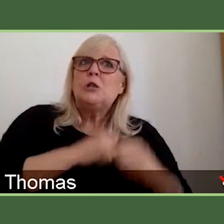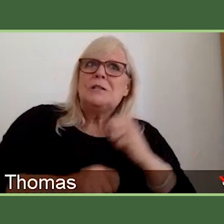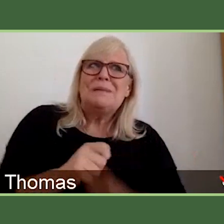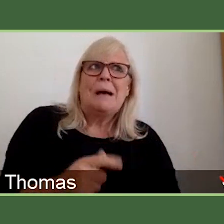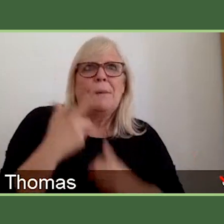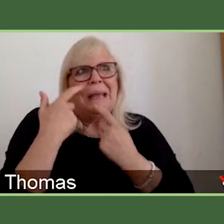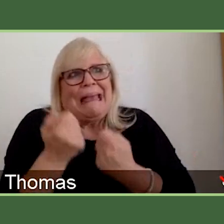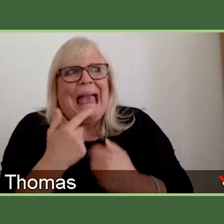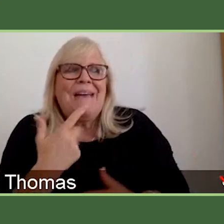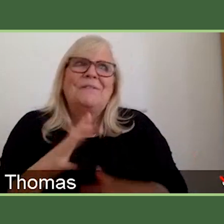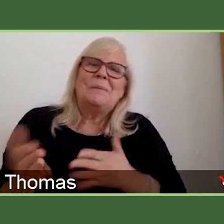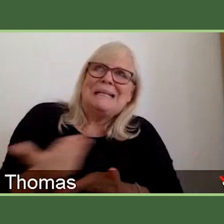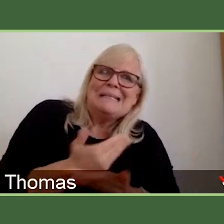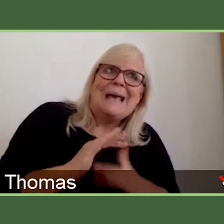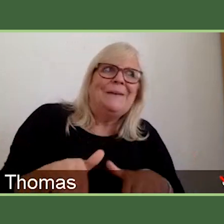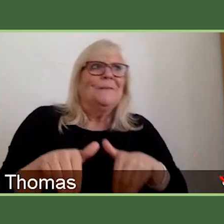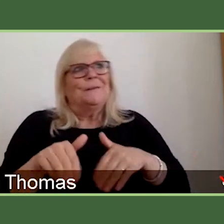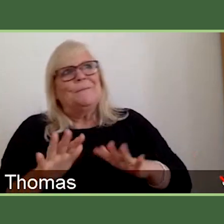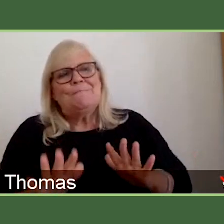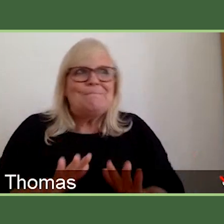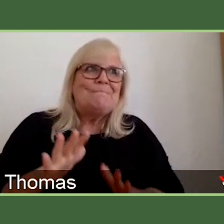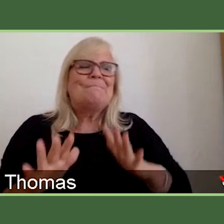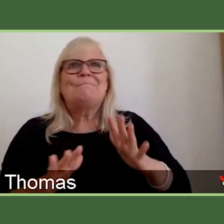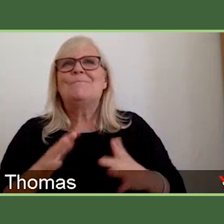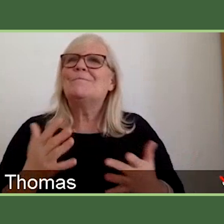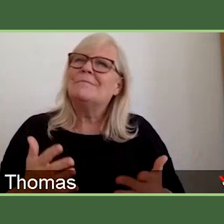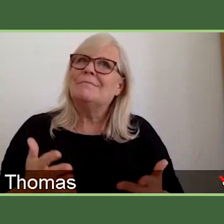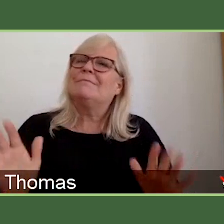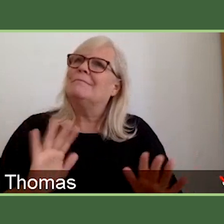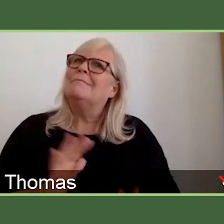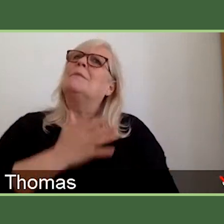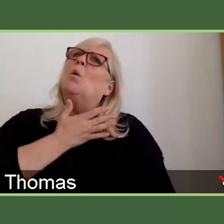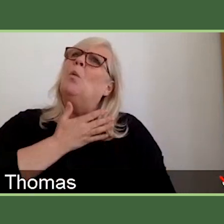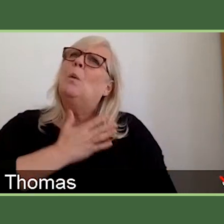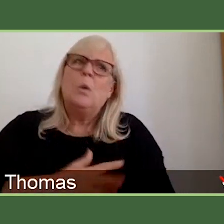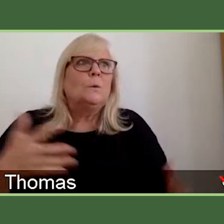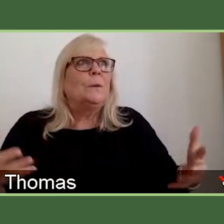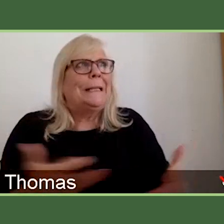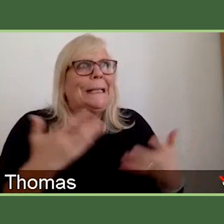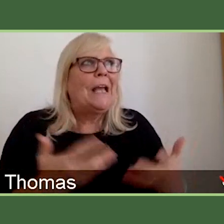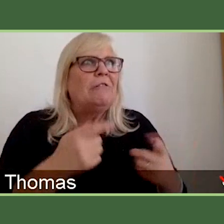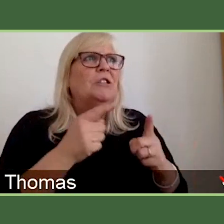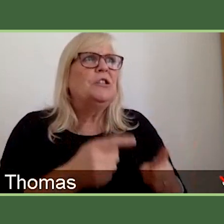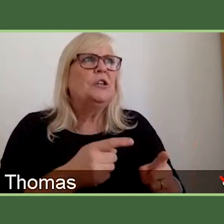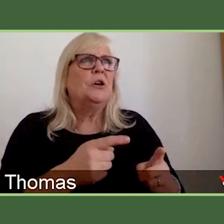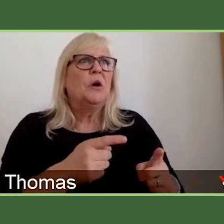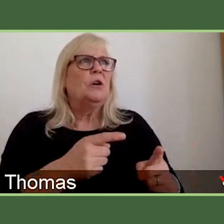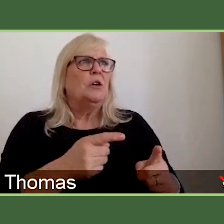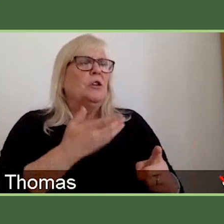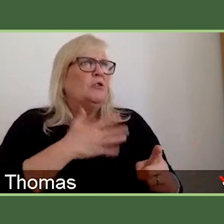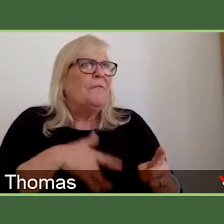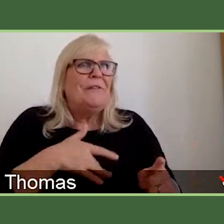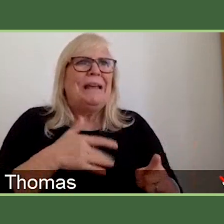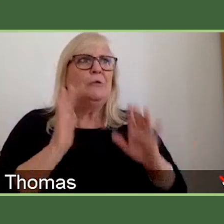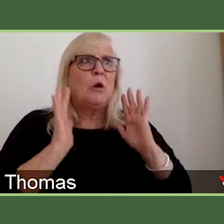you know, refocus at that earlier stage so people don't feel they're going to be, you know, university professor stage before they're ready to get a